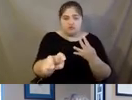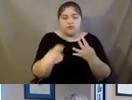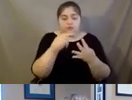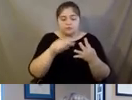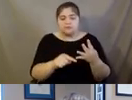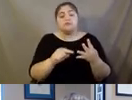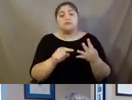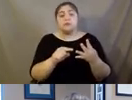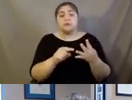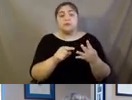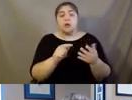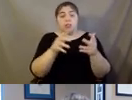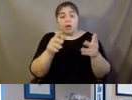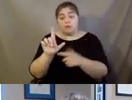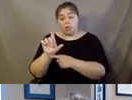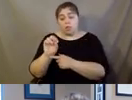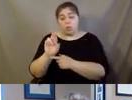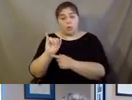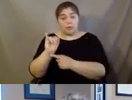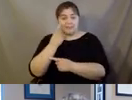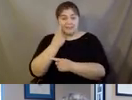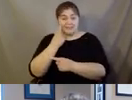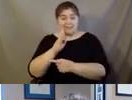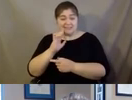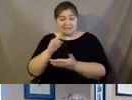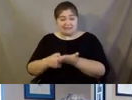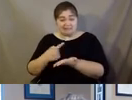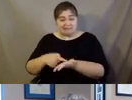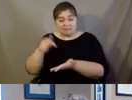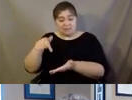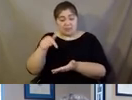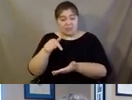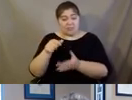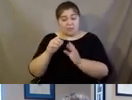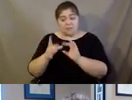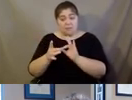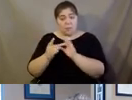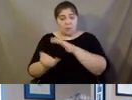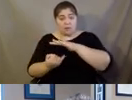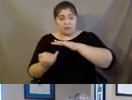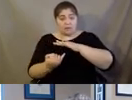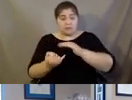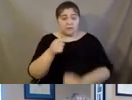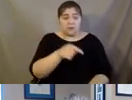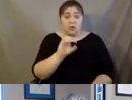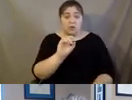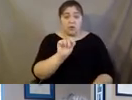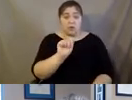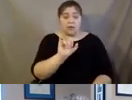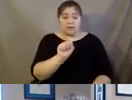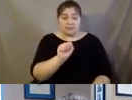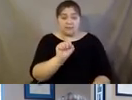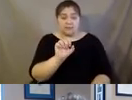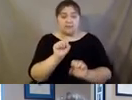to isolation, um, in a lot of ways, this program could be seen almost as a panacea for some of those issues.